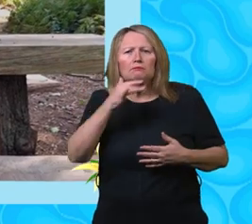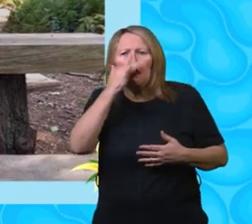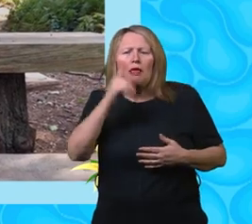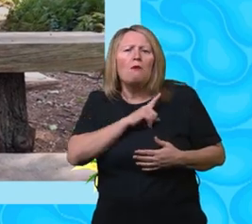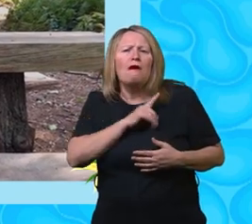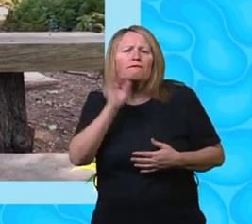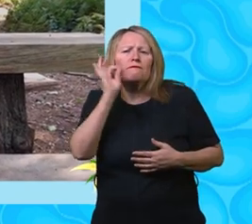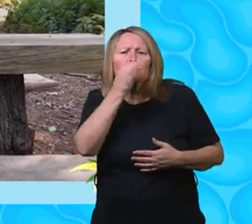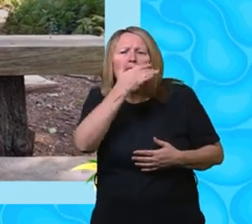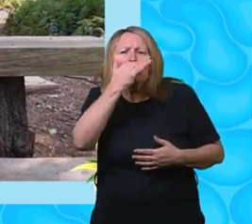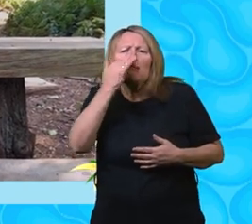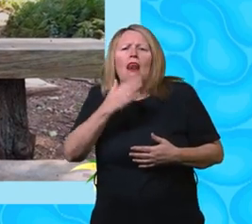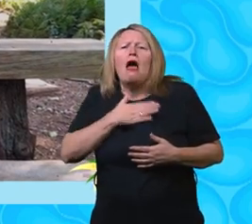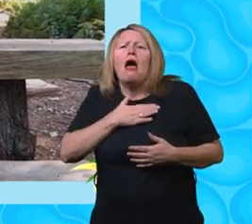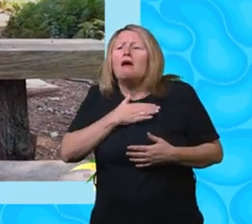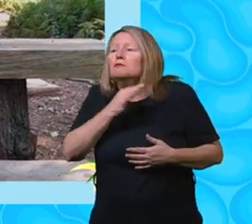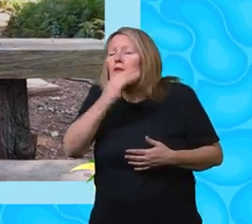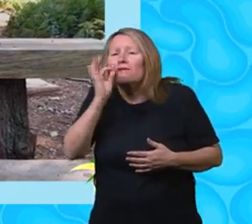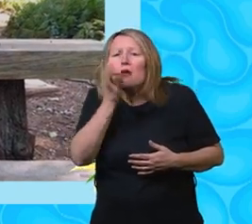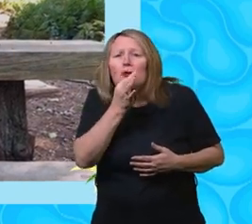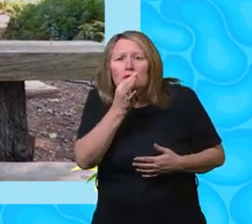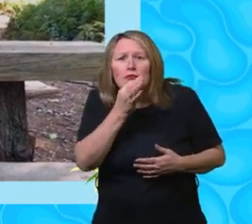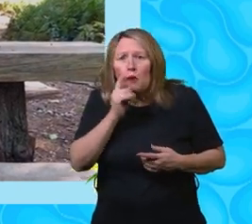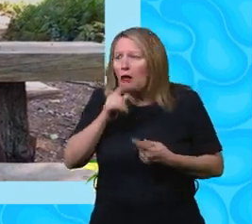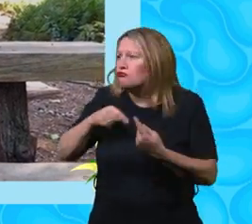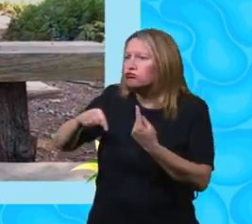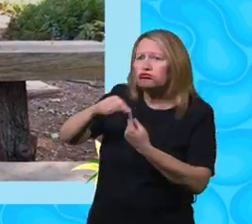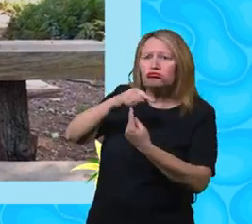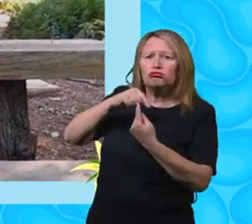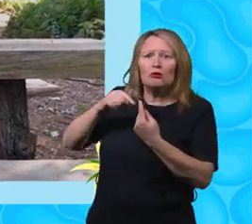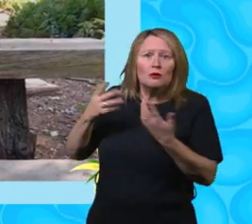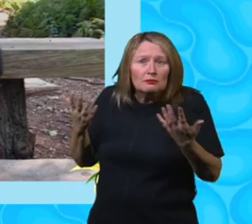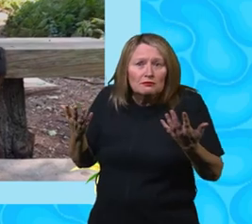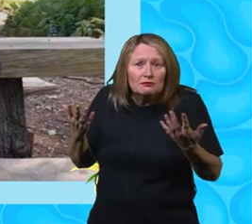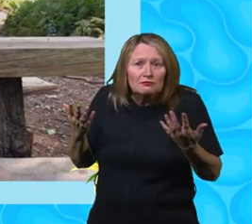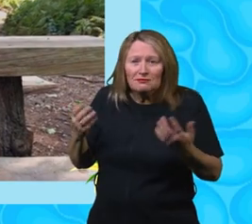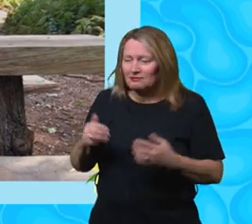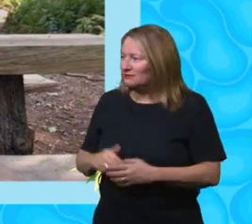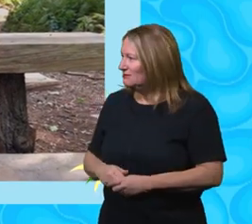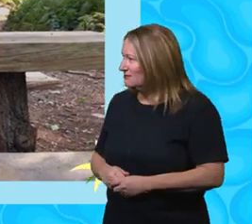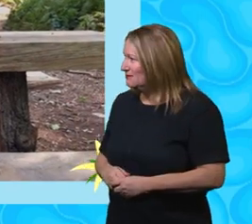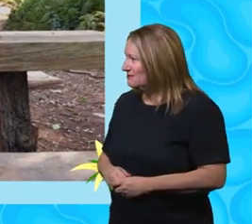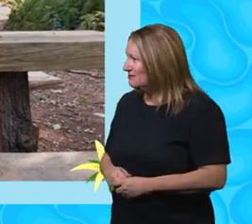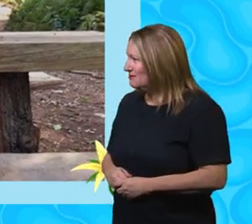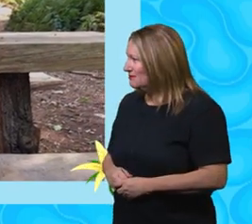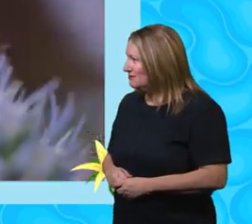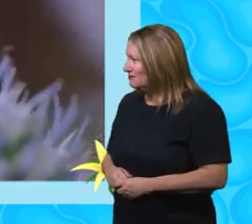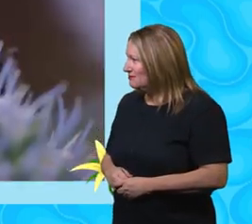smell flowers when they're flying around?